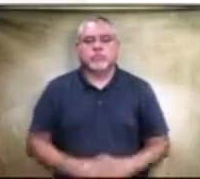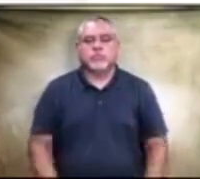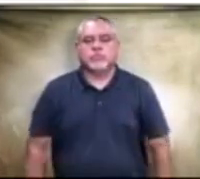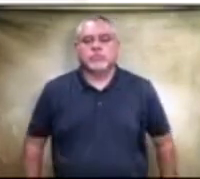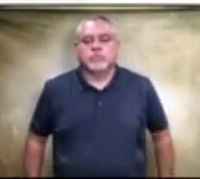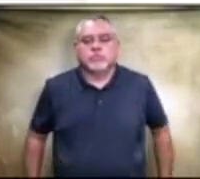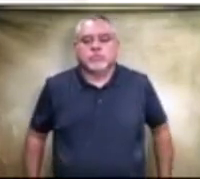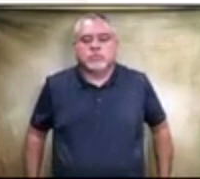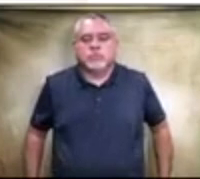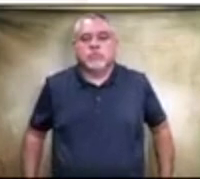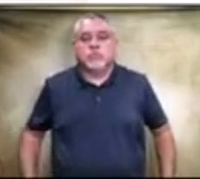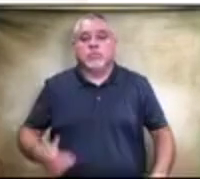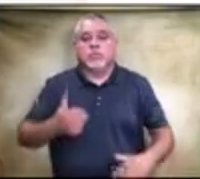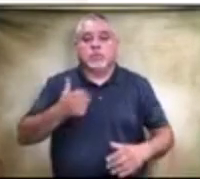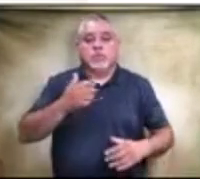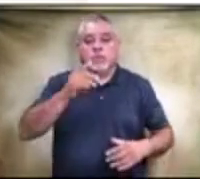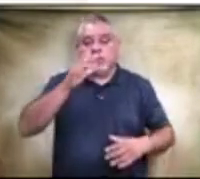any any additional questions